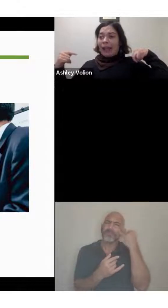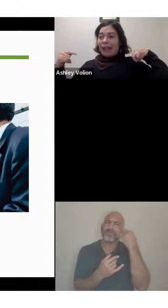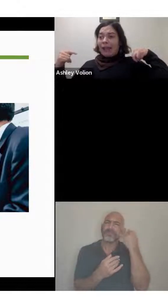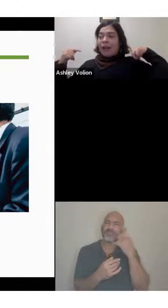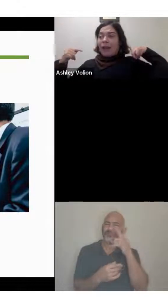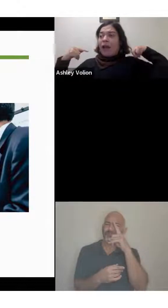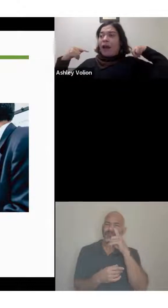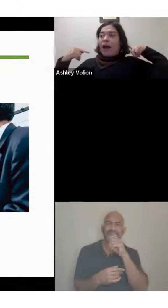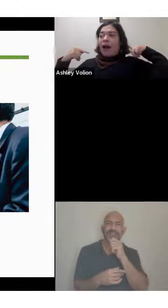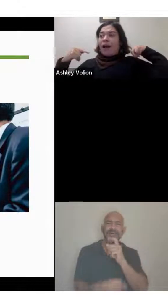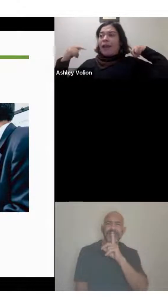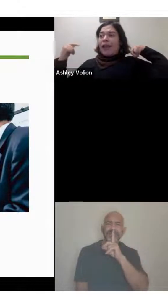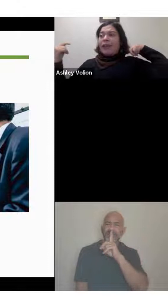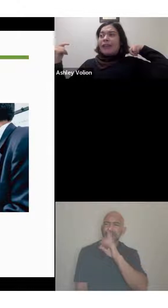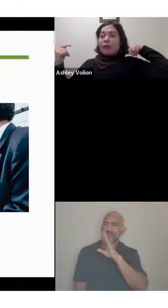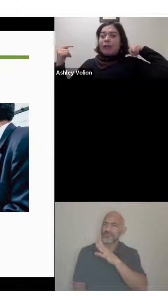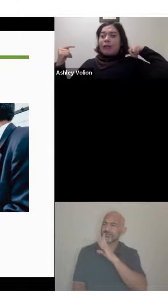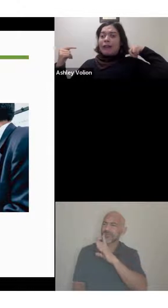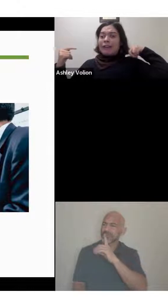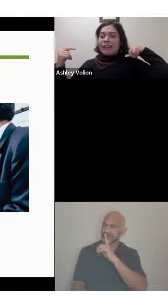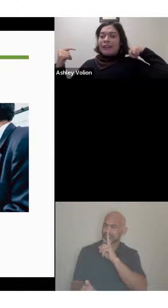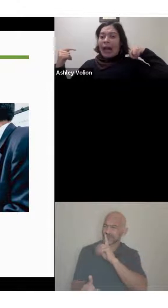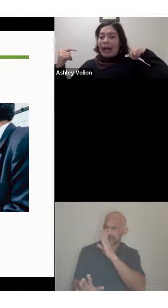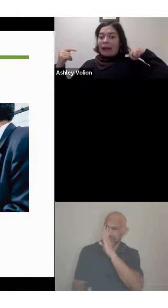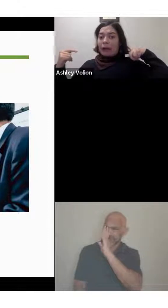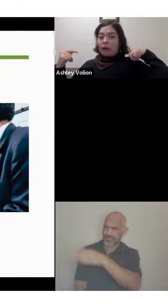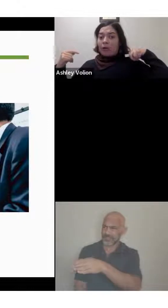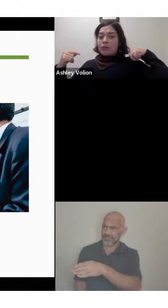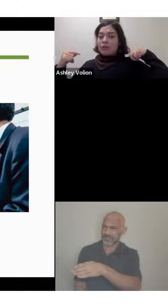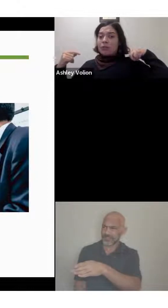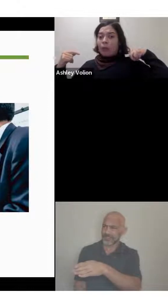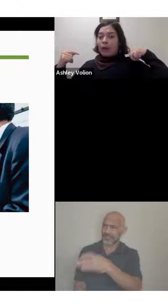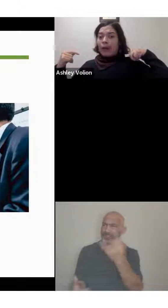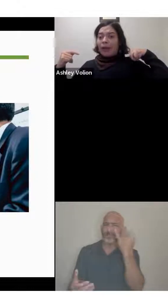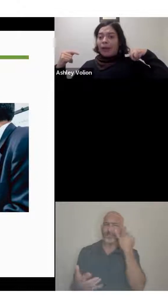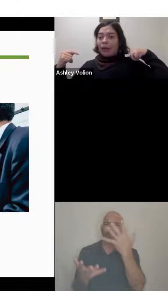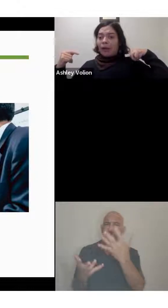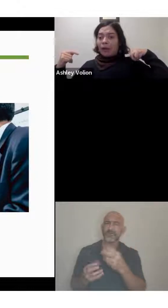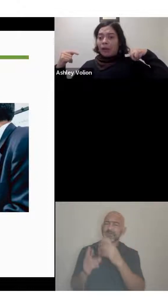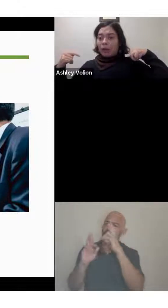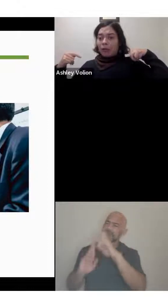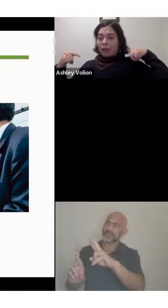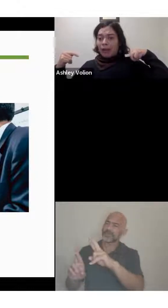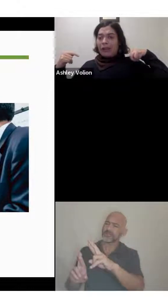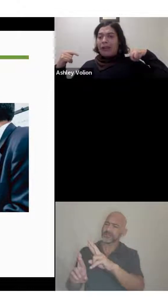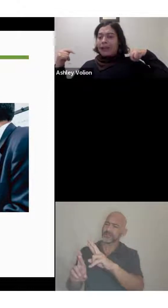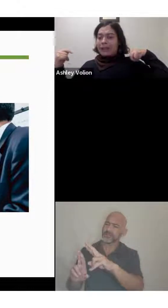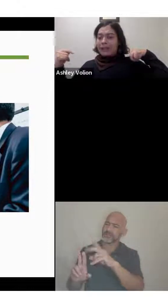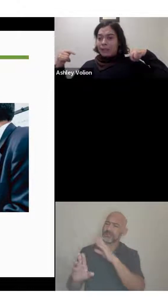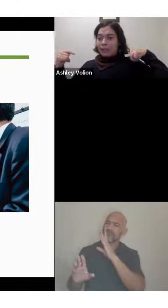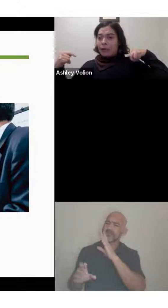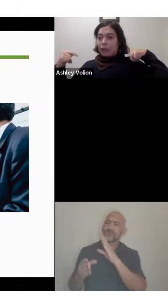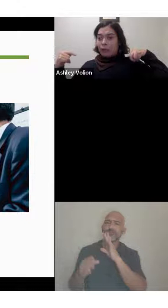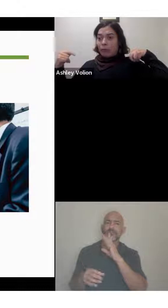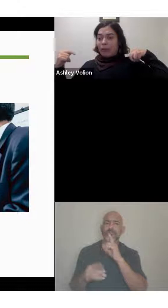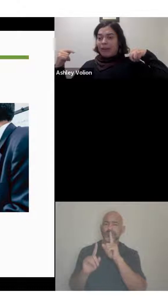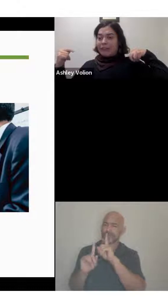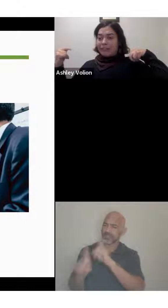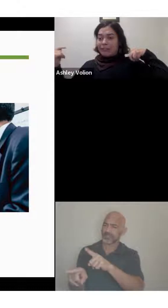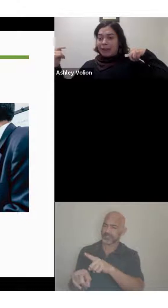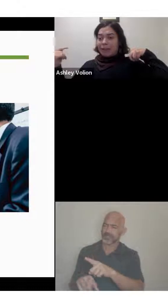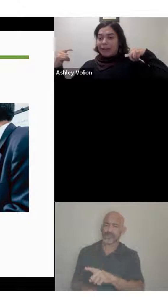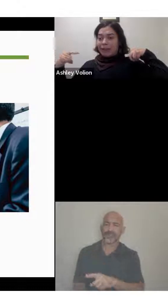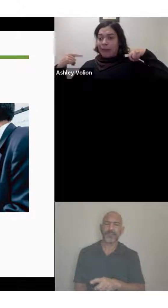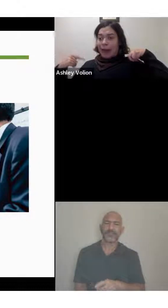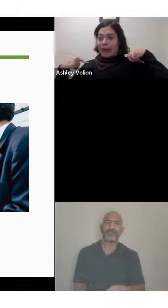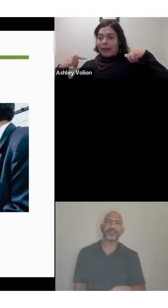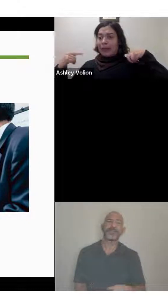that. And again, the only person that knows what you need is you because